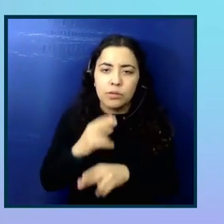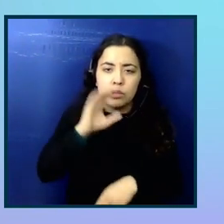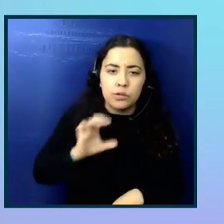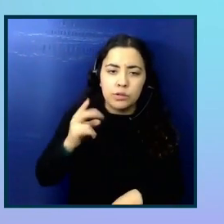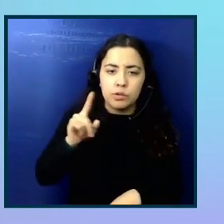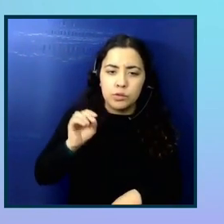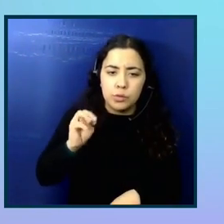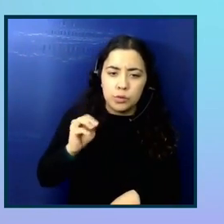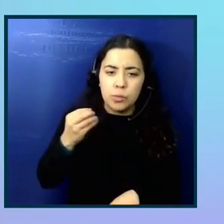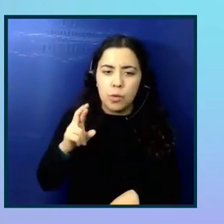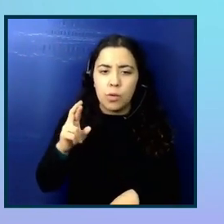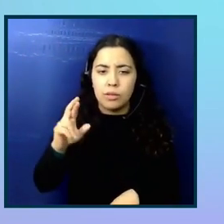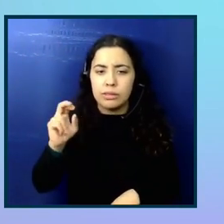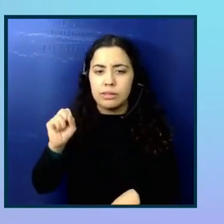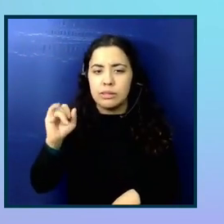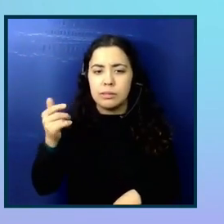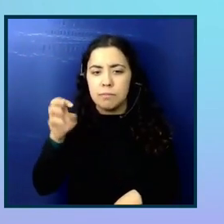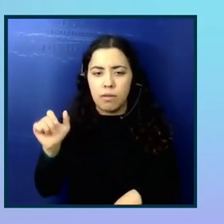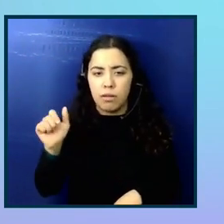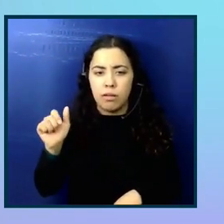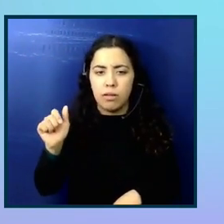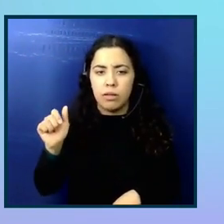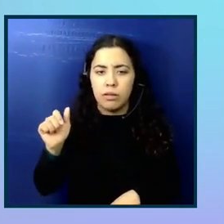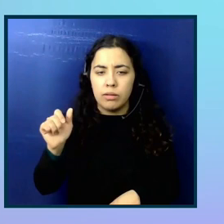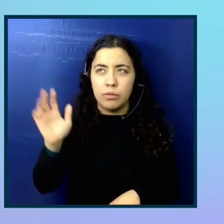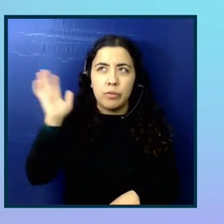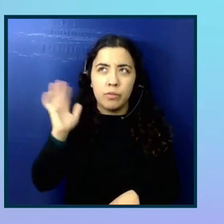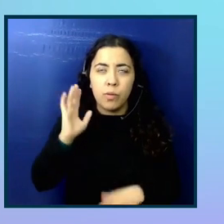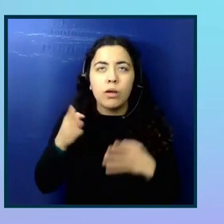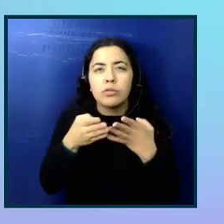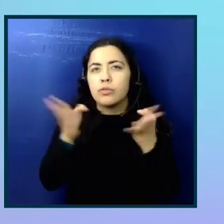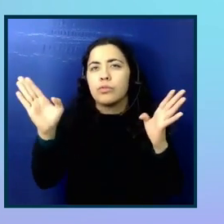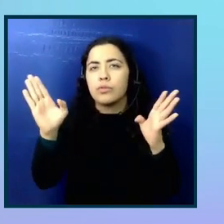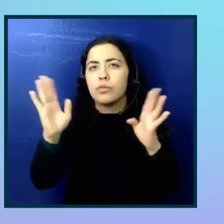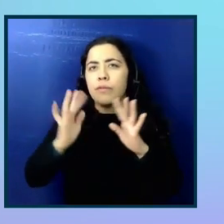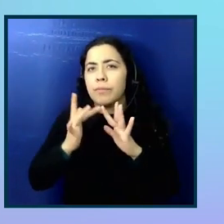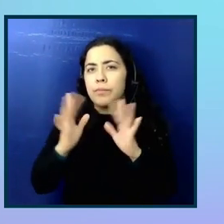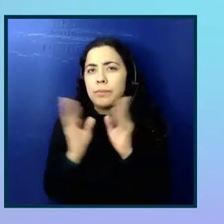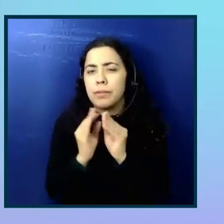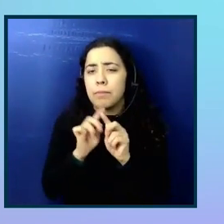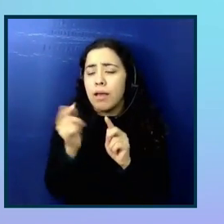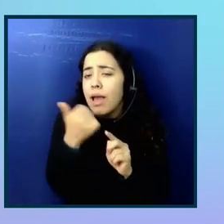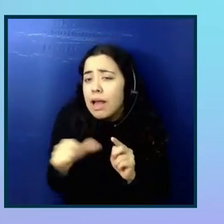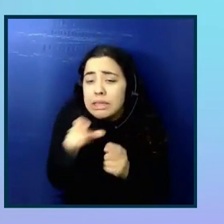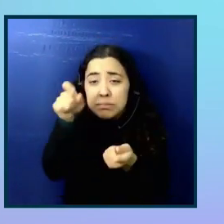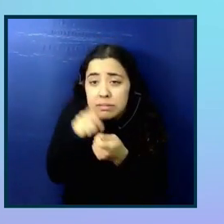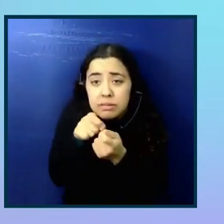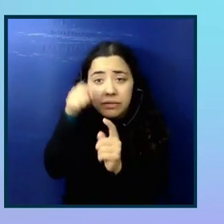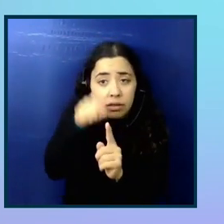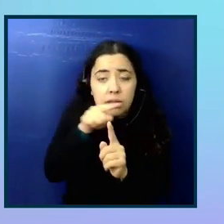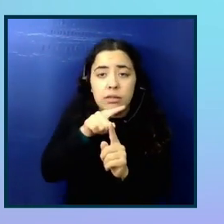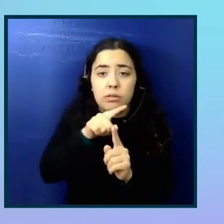the question was more generic about using, you know, virtual meetings. But do you have any additional anything specific to add